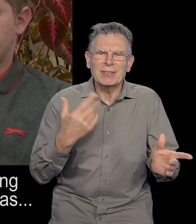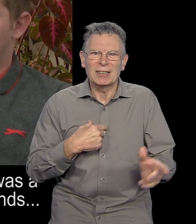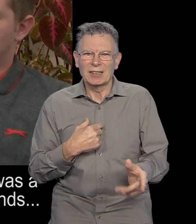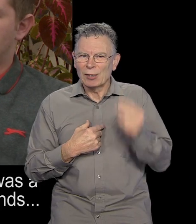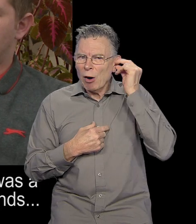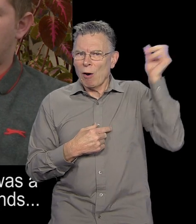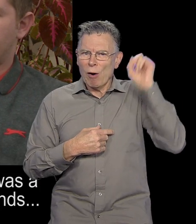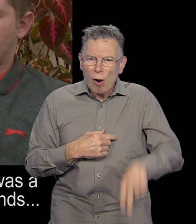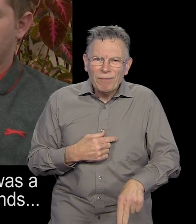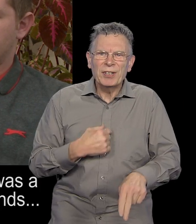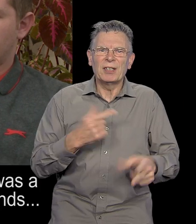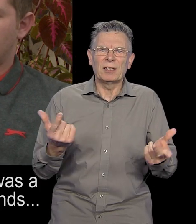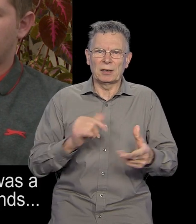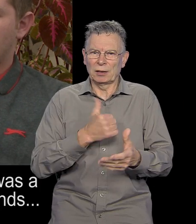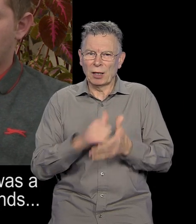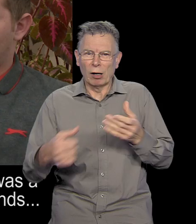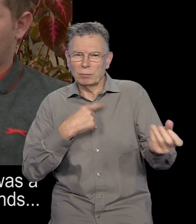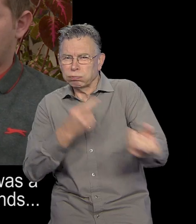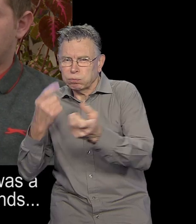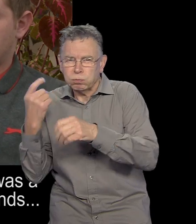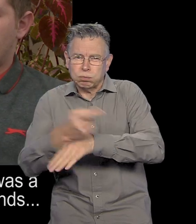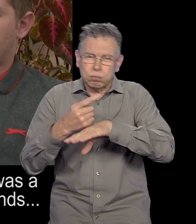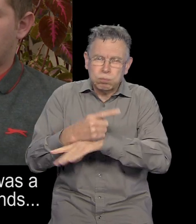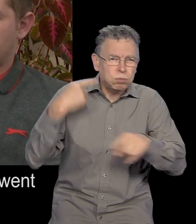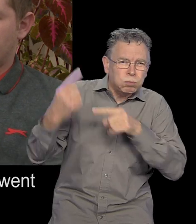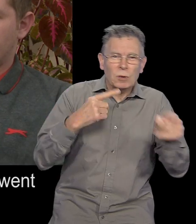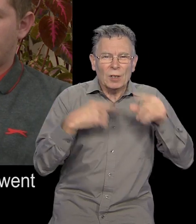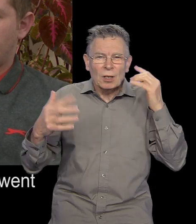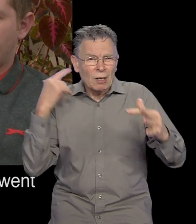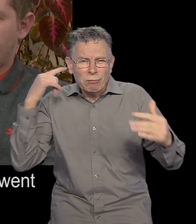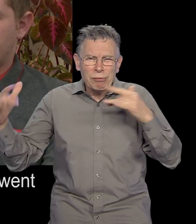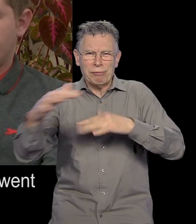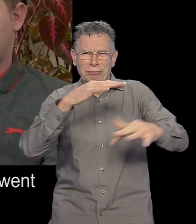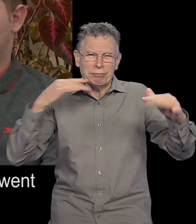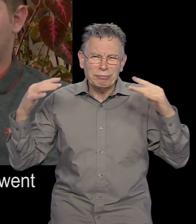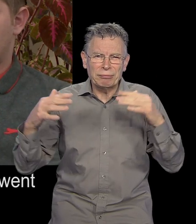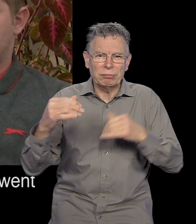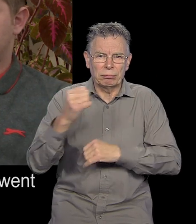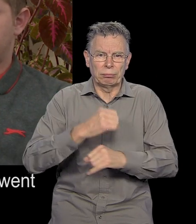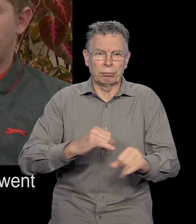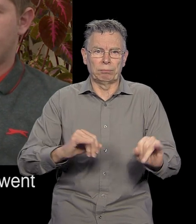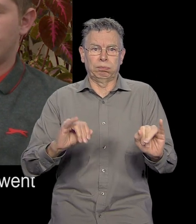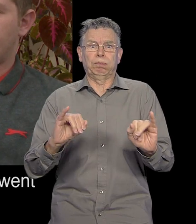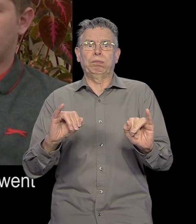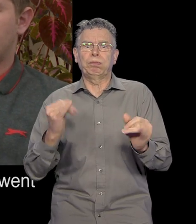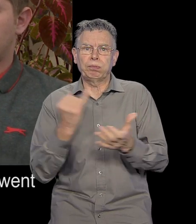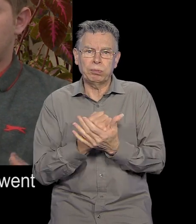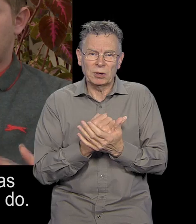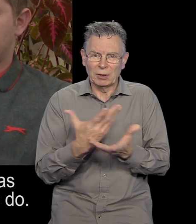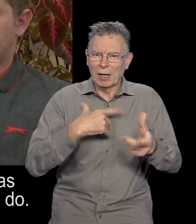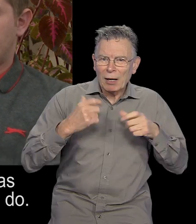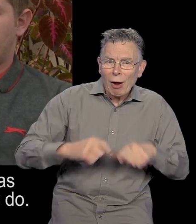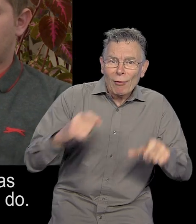out, and, obviously, as soon as we started firing, I knew there was a, sort of, a problem, because it was live rounds, and it was, basically, if anything went wrong, it is serious, sort of thing.